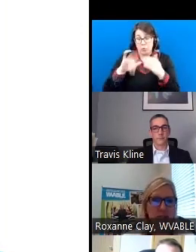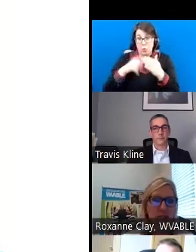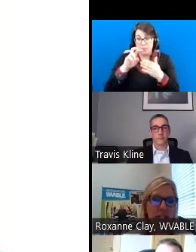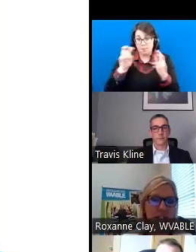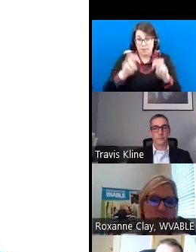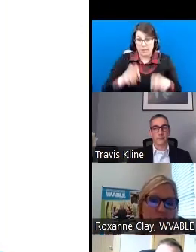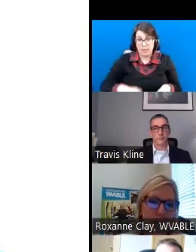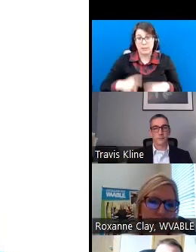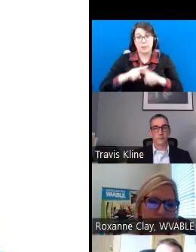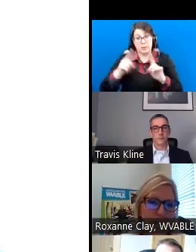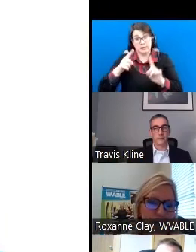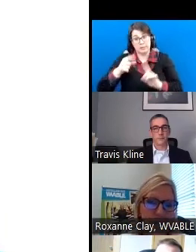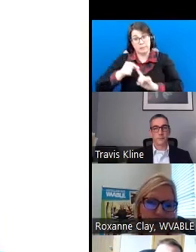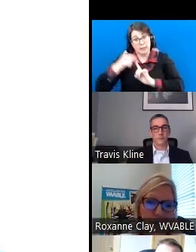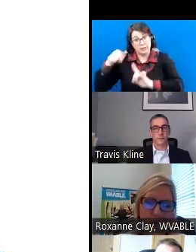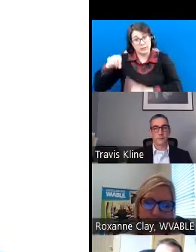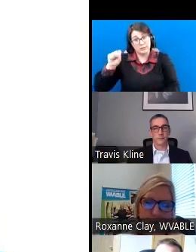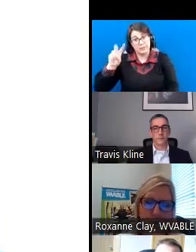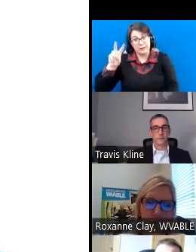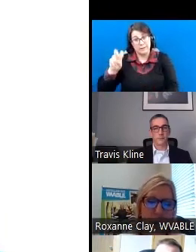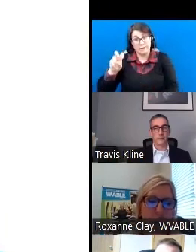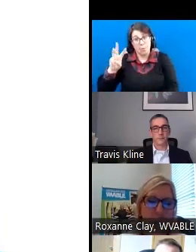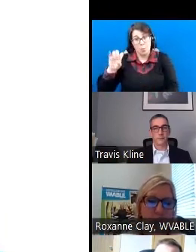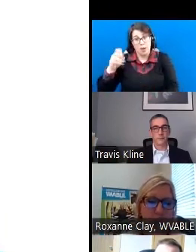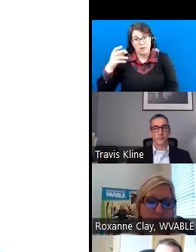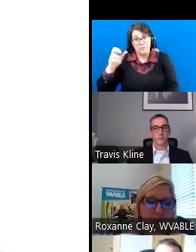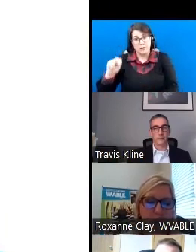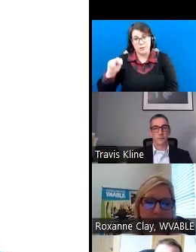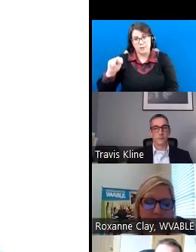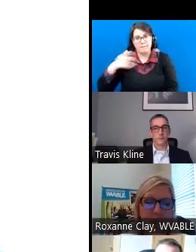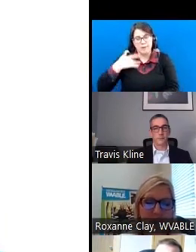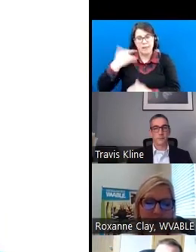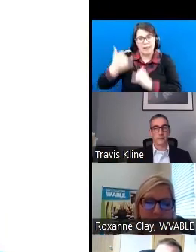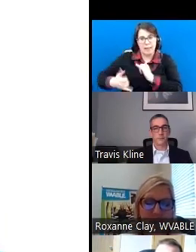but especially Steve Wiseman, which the last name is so appropriate.